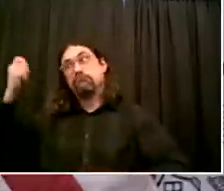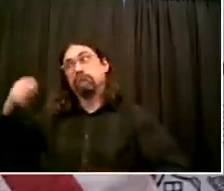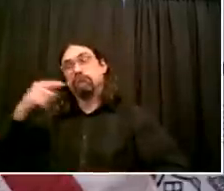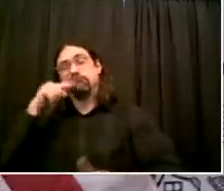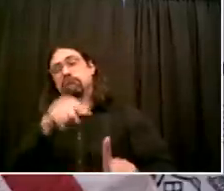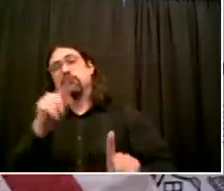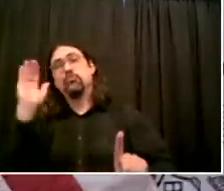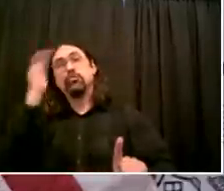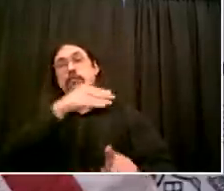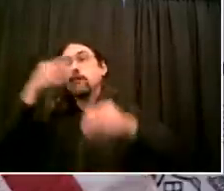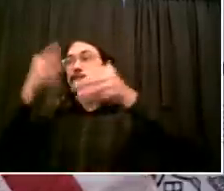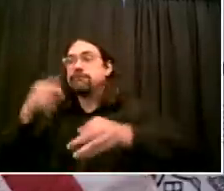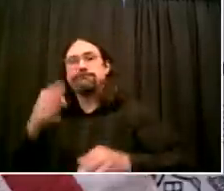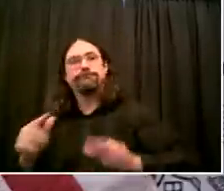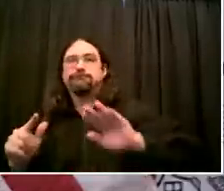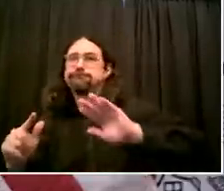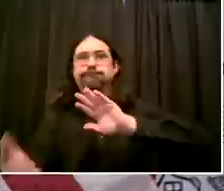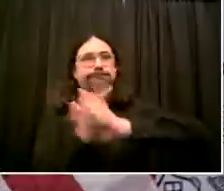are and where we need to go.